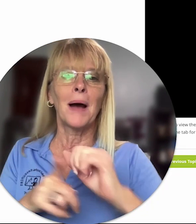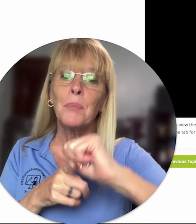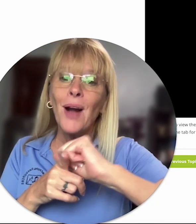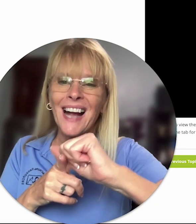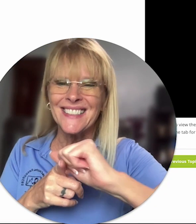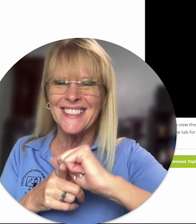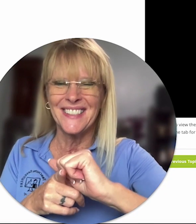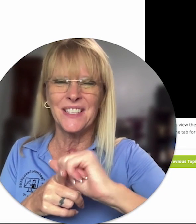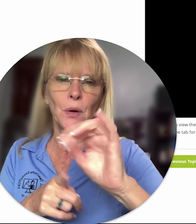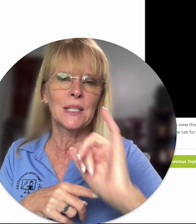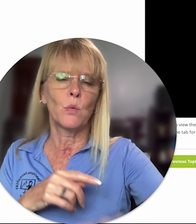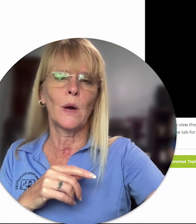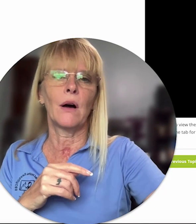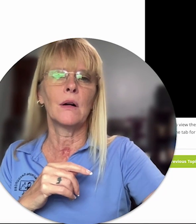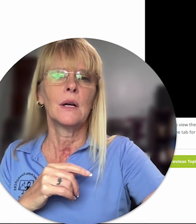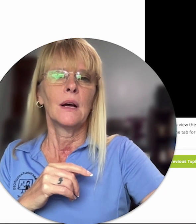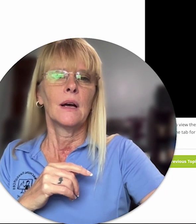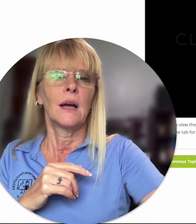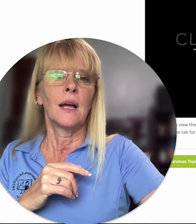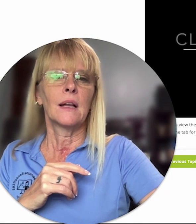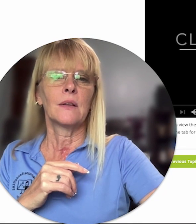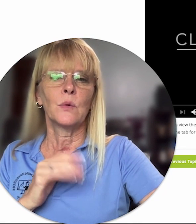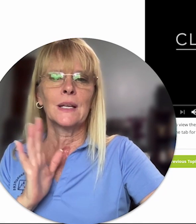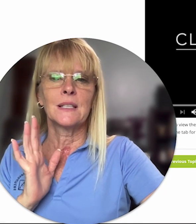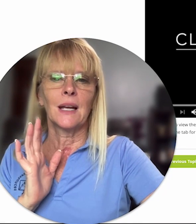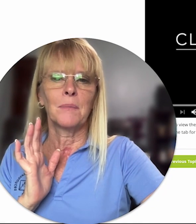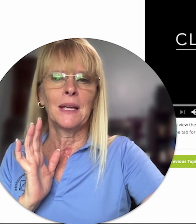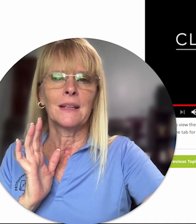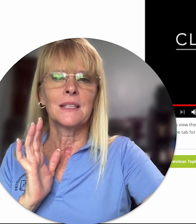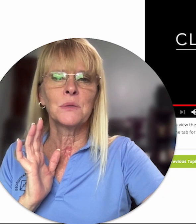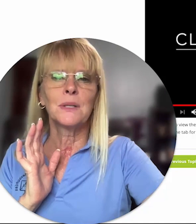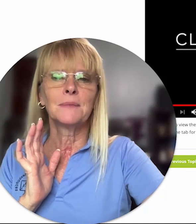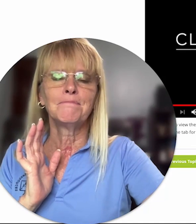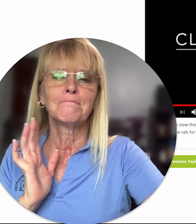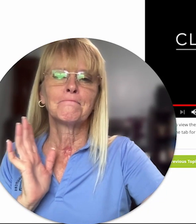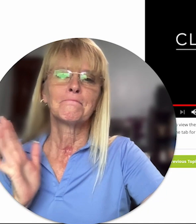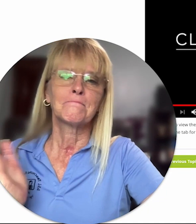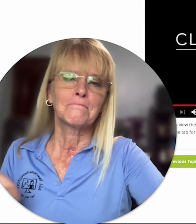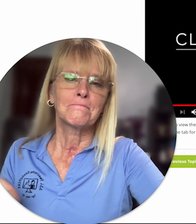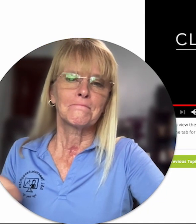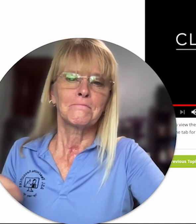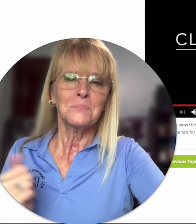a practice to do as well and we can take a peek at this one